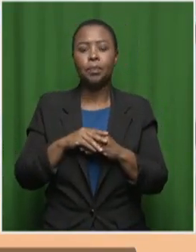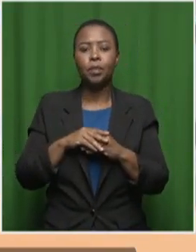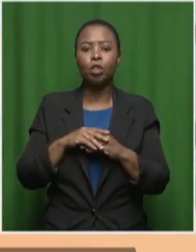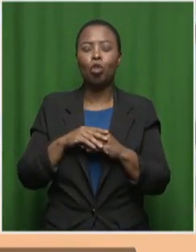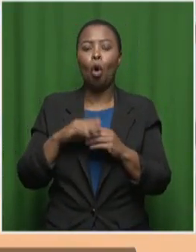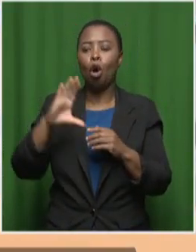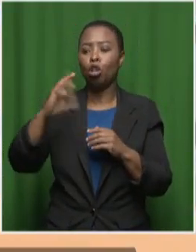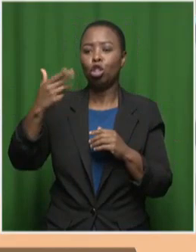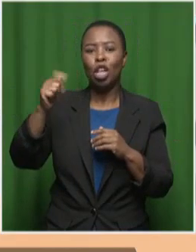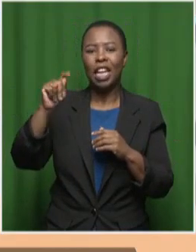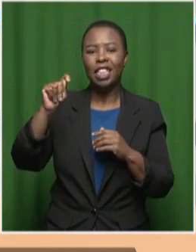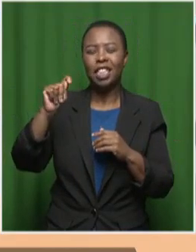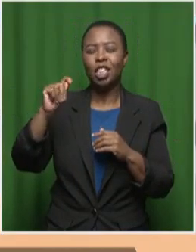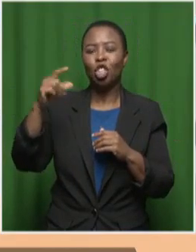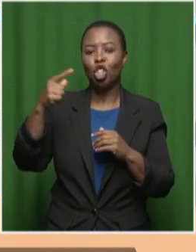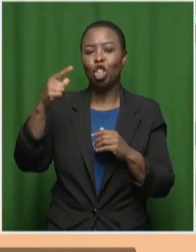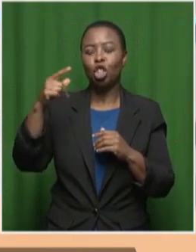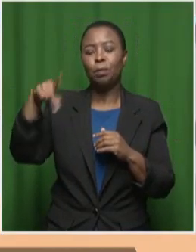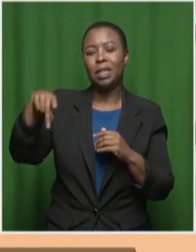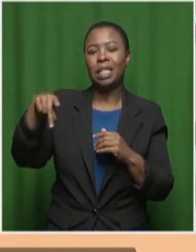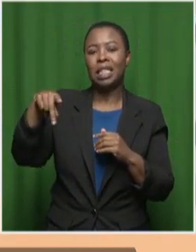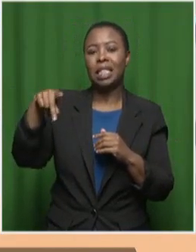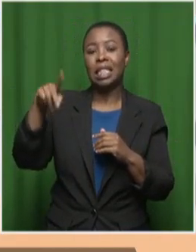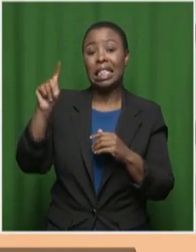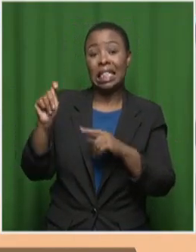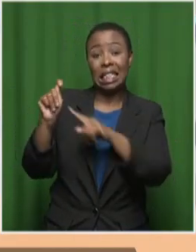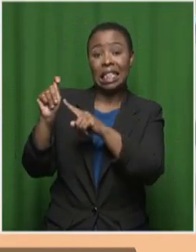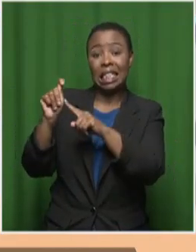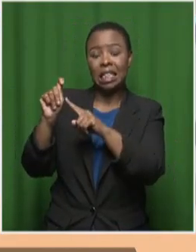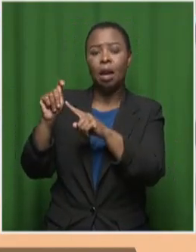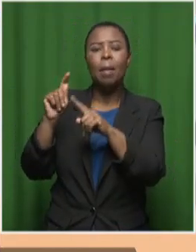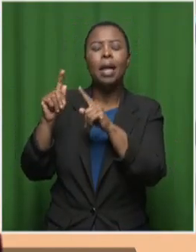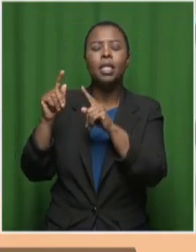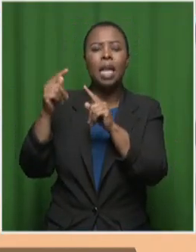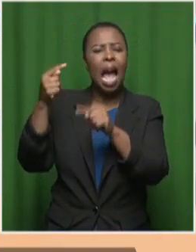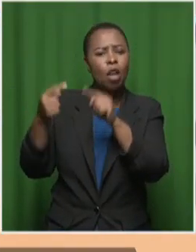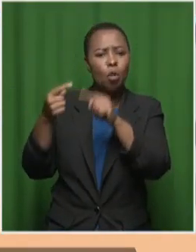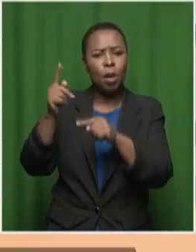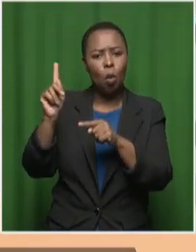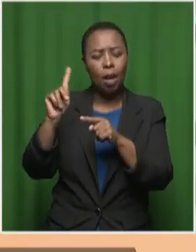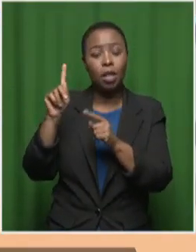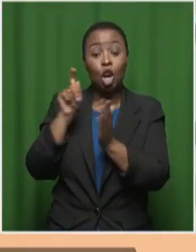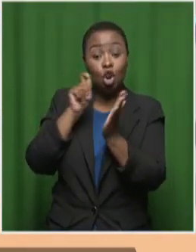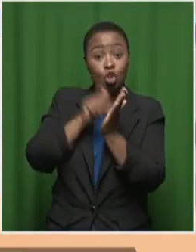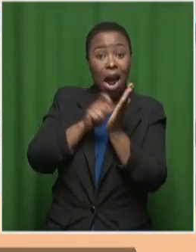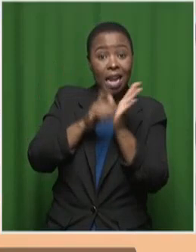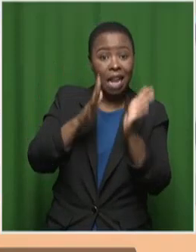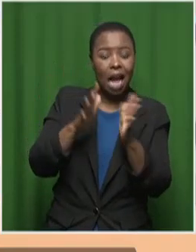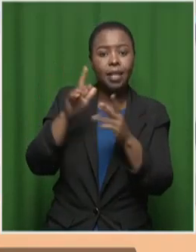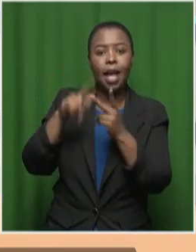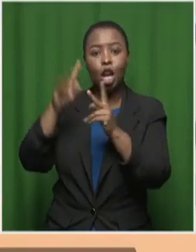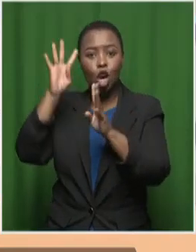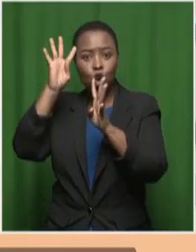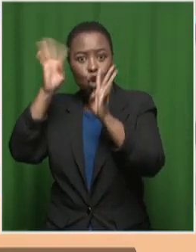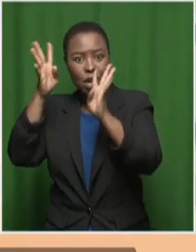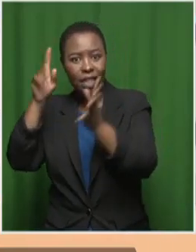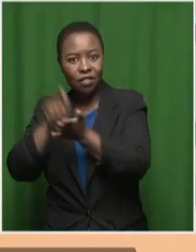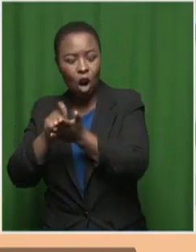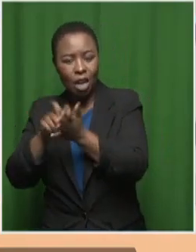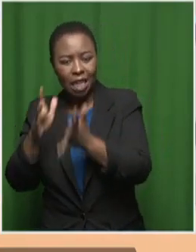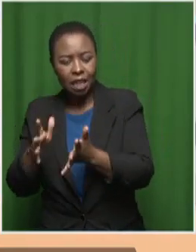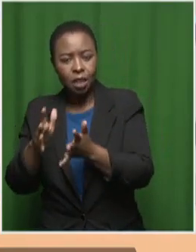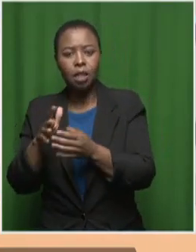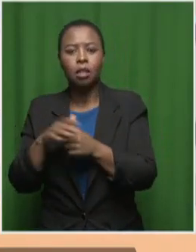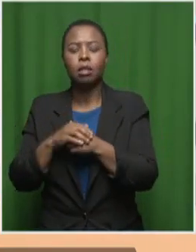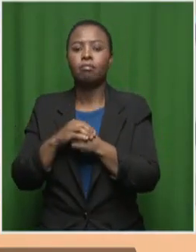ChatGPT, but the argument is the writers or creative writers do not push the envelope